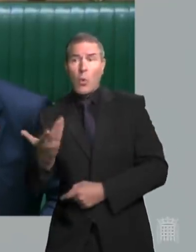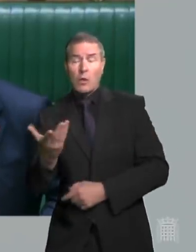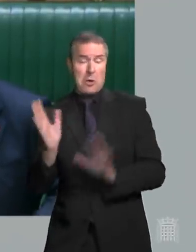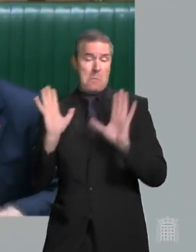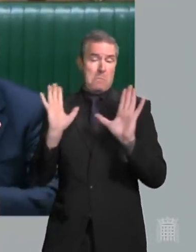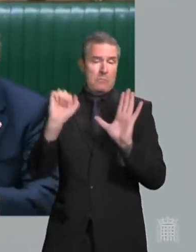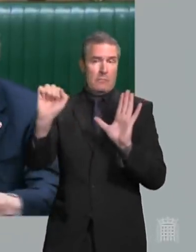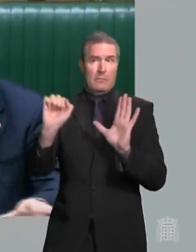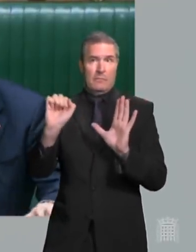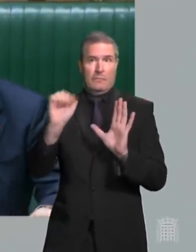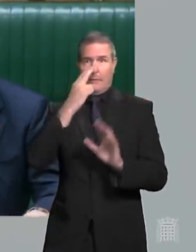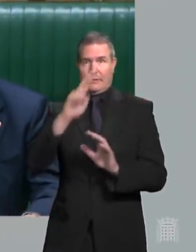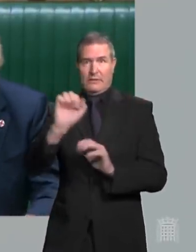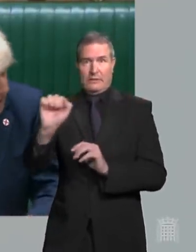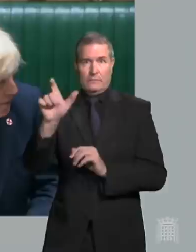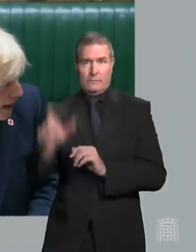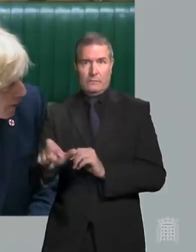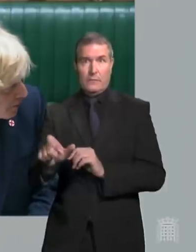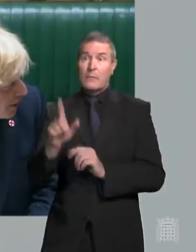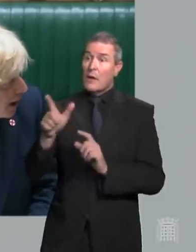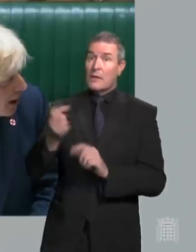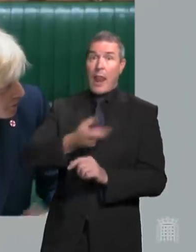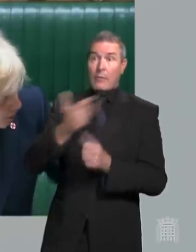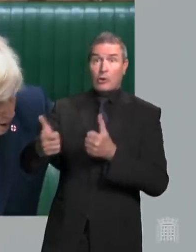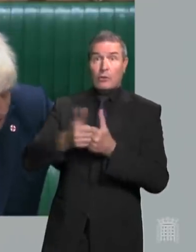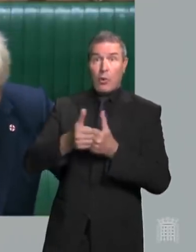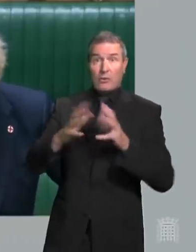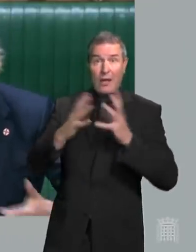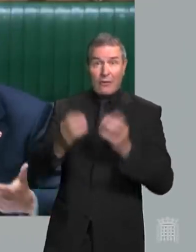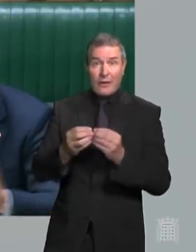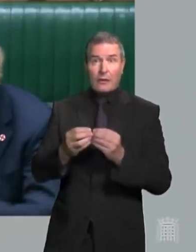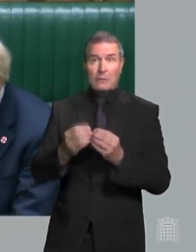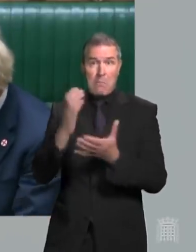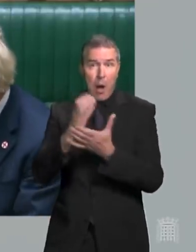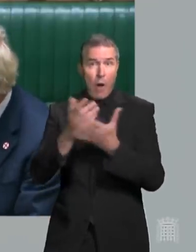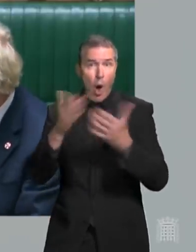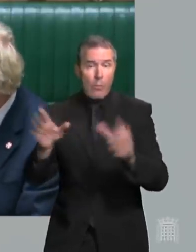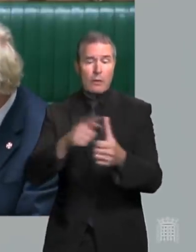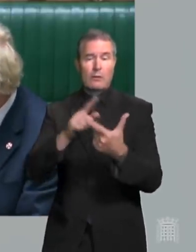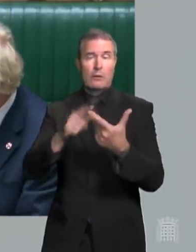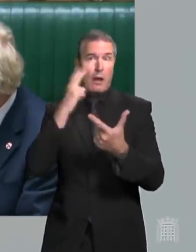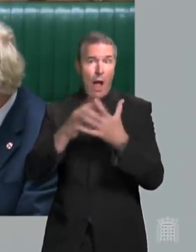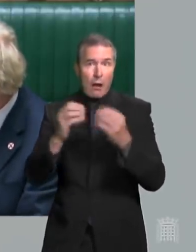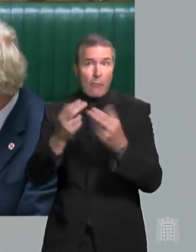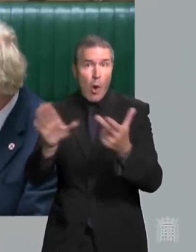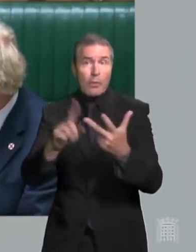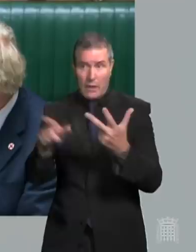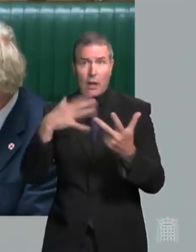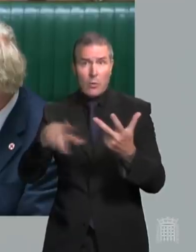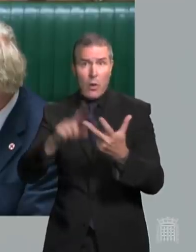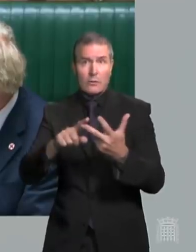only difference between us, if he supports absolutely everything else—so opening pubs, opening nightclubs, getting rid of the